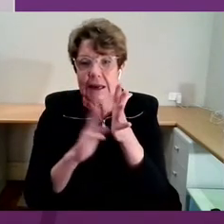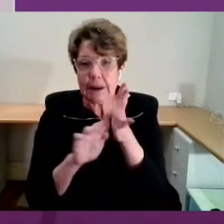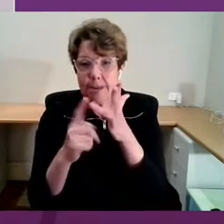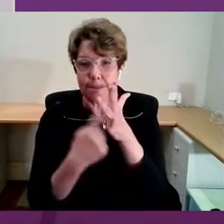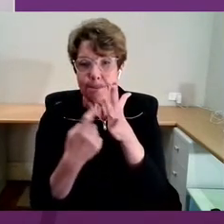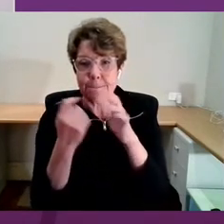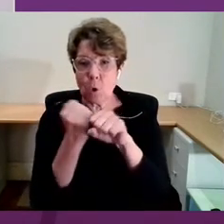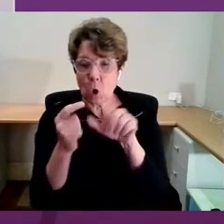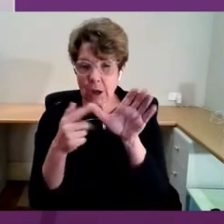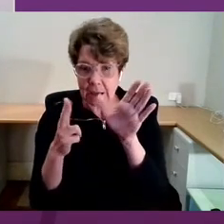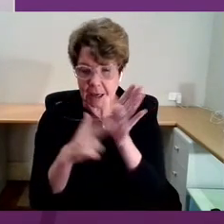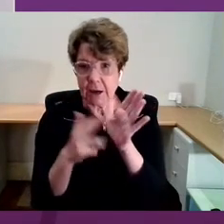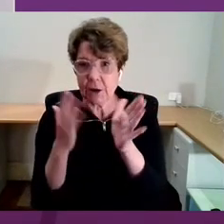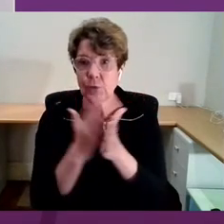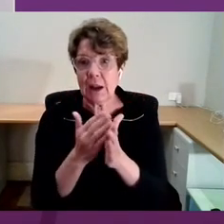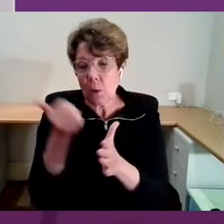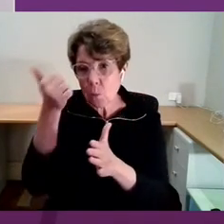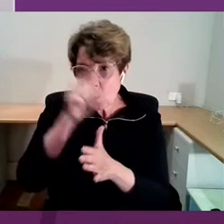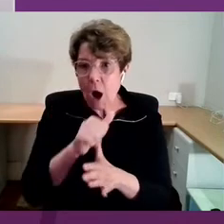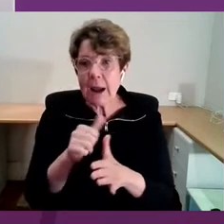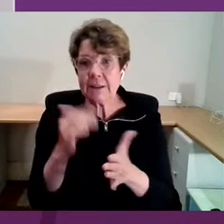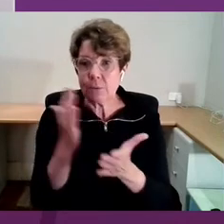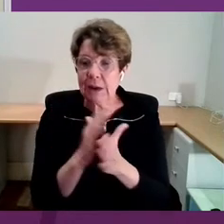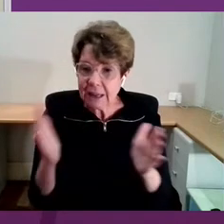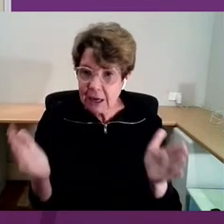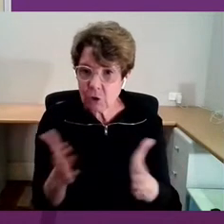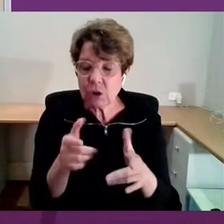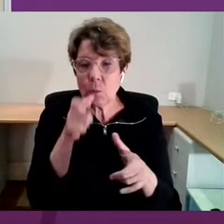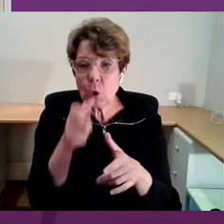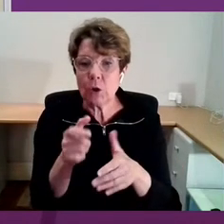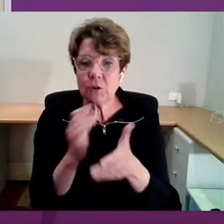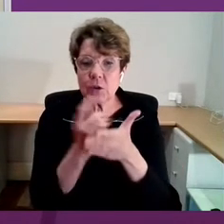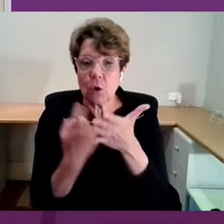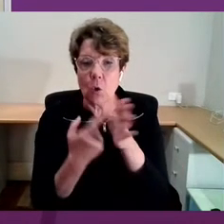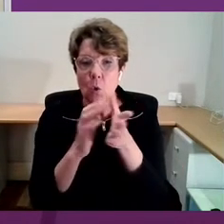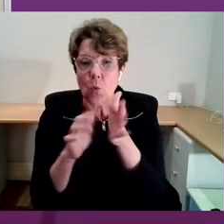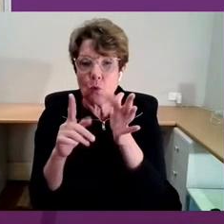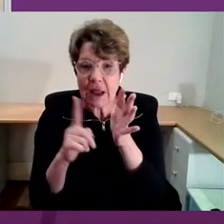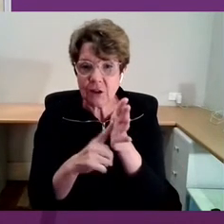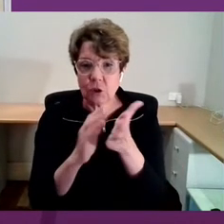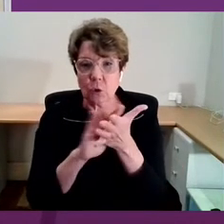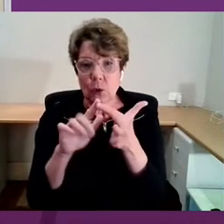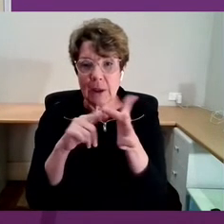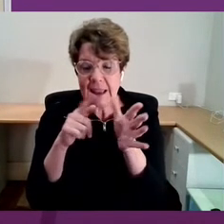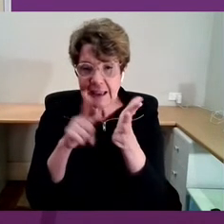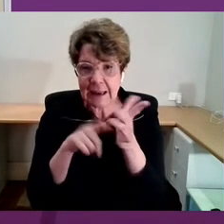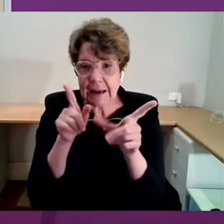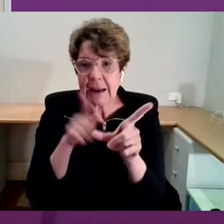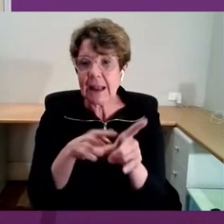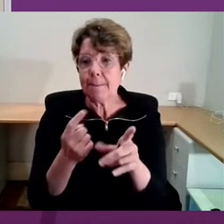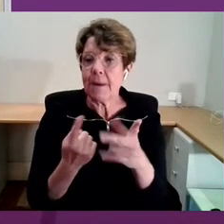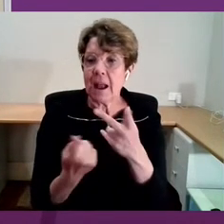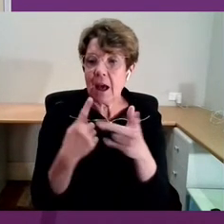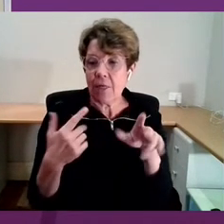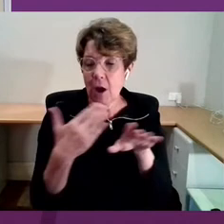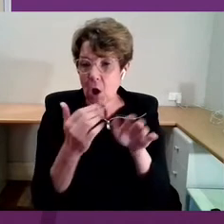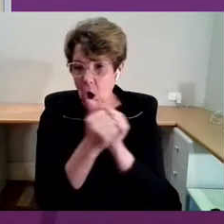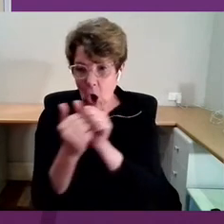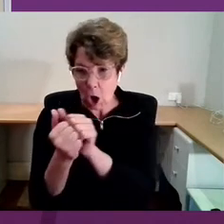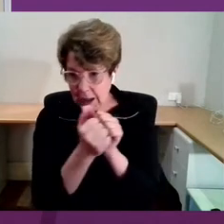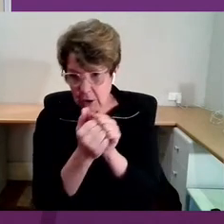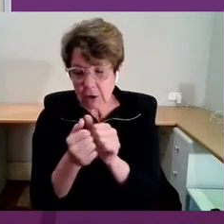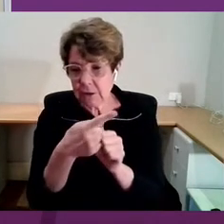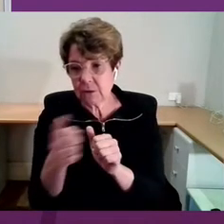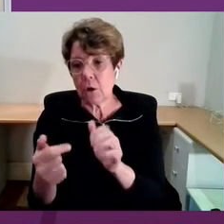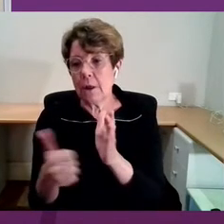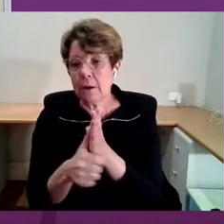words and thank Rachel Healy and my other colleagues on the Creative Economy Task Force and to Marion Wobke,